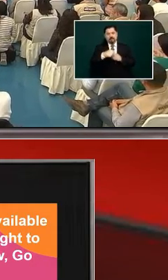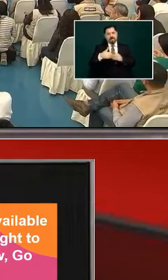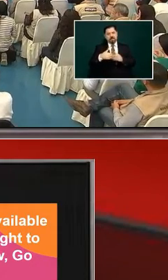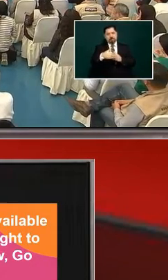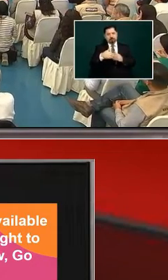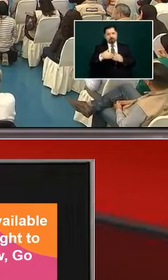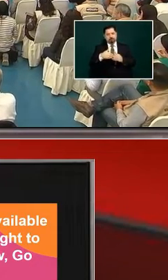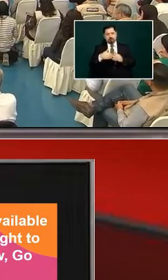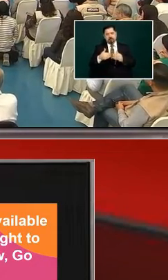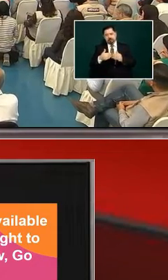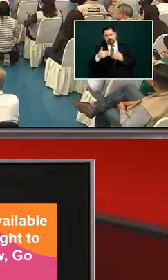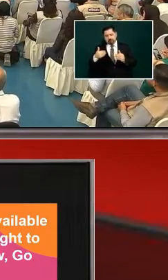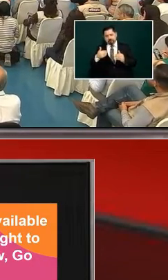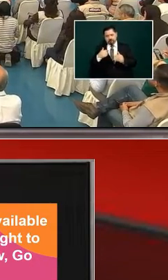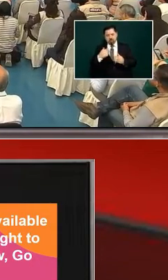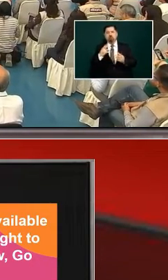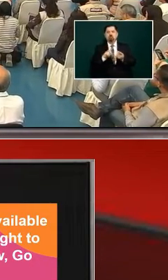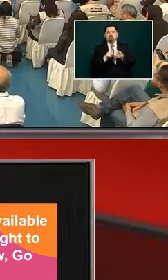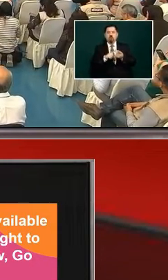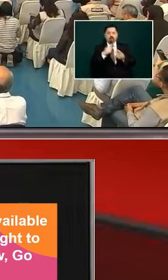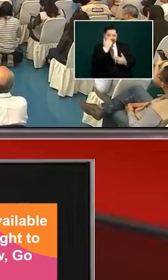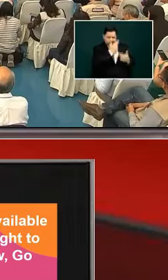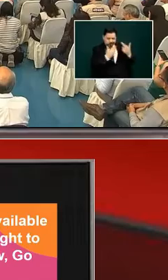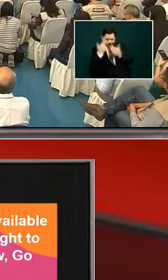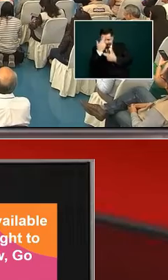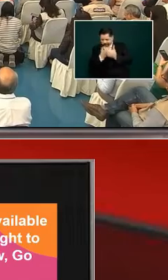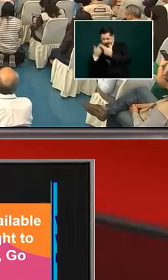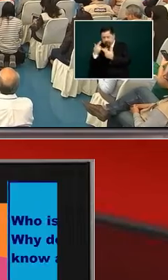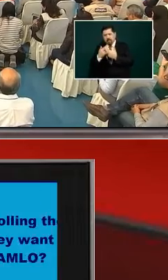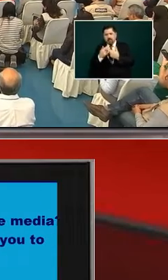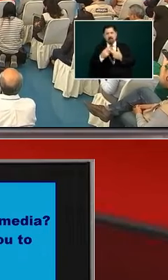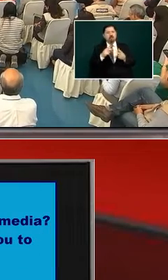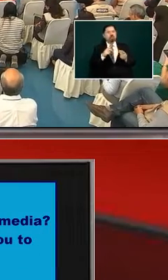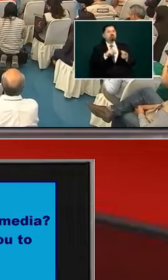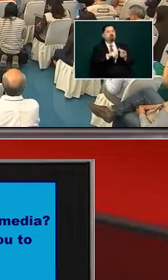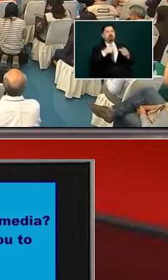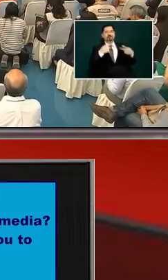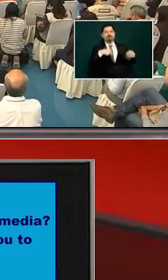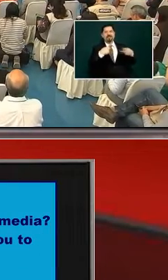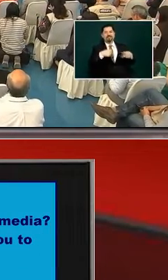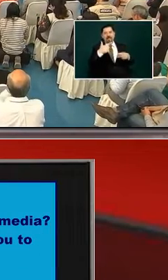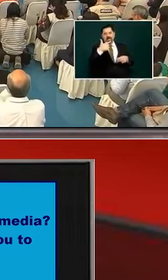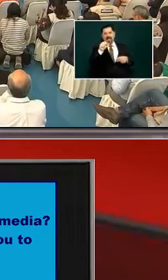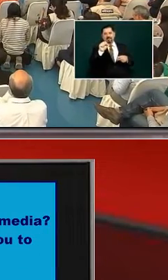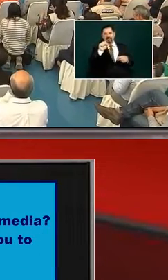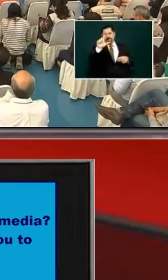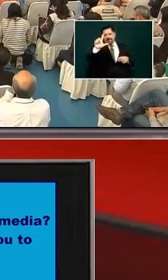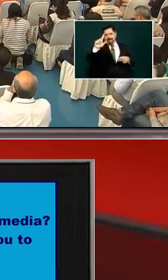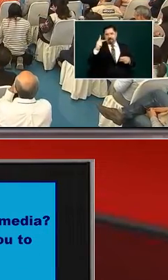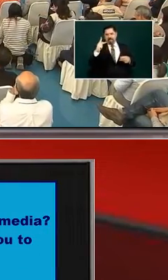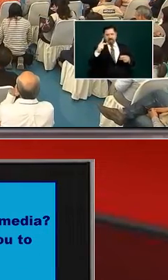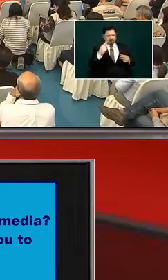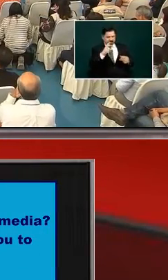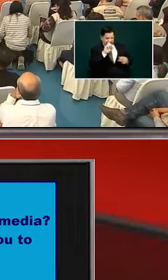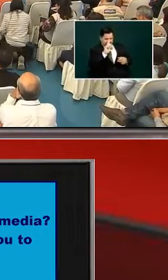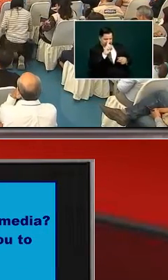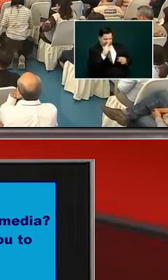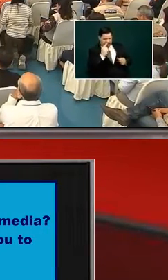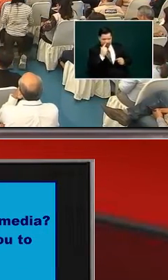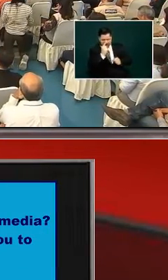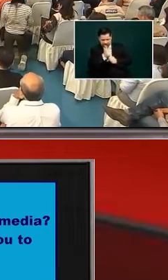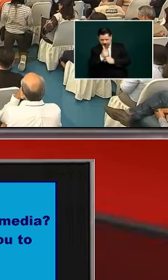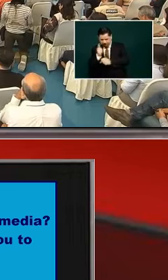and this we verified 30 stations uh gas stations 15